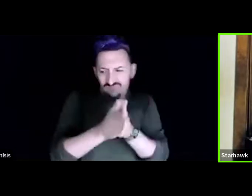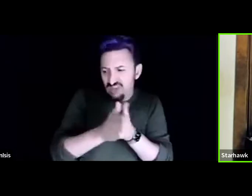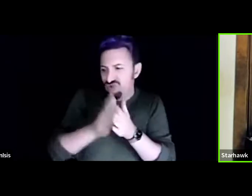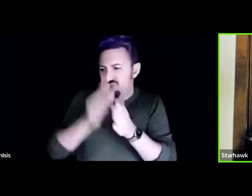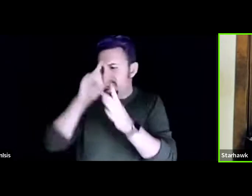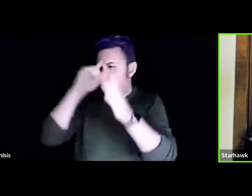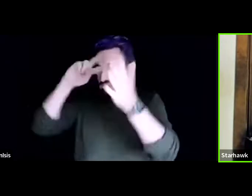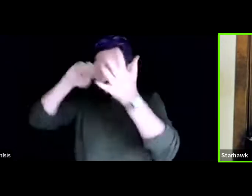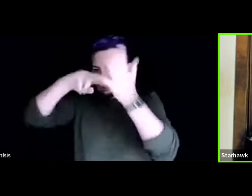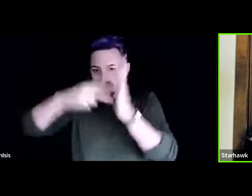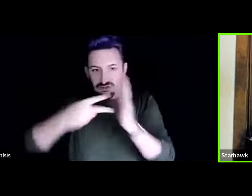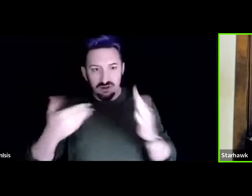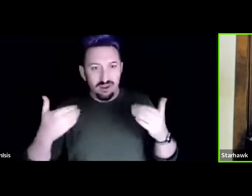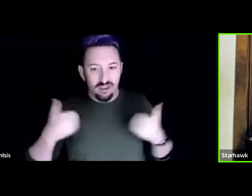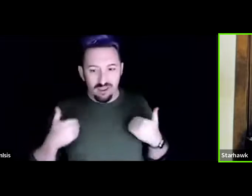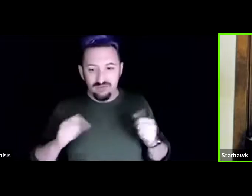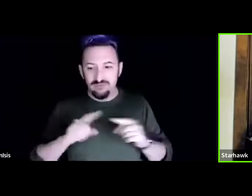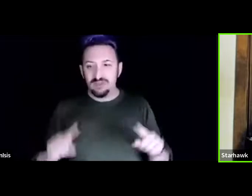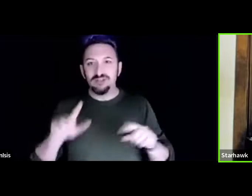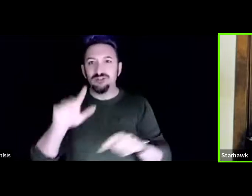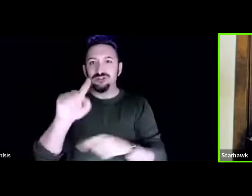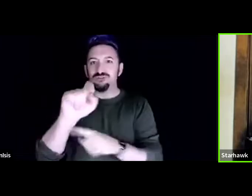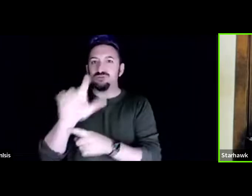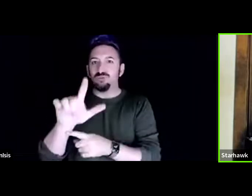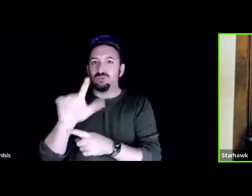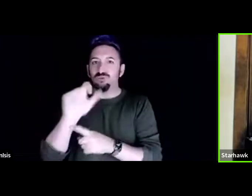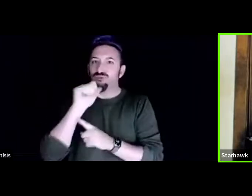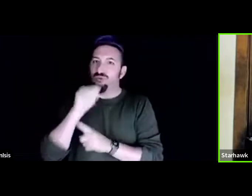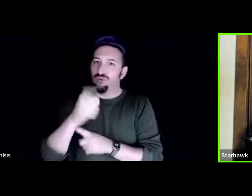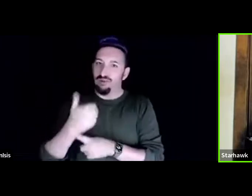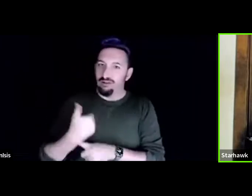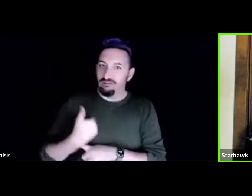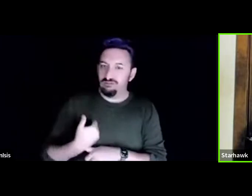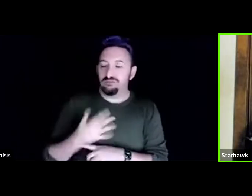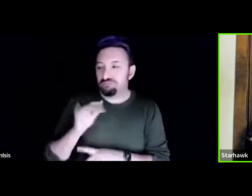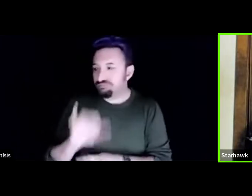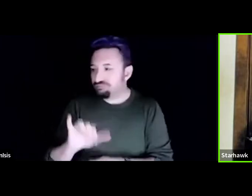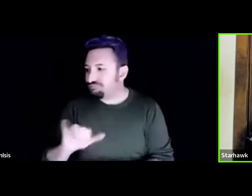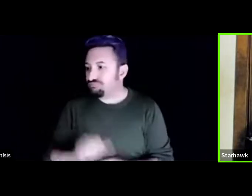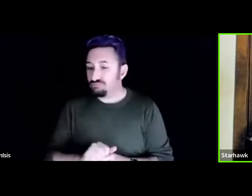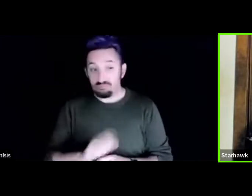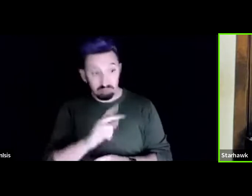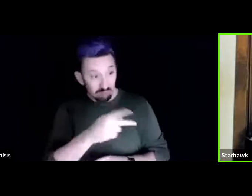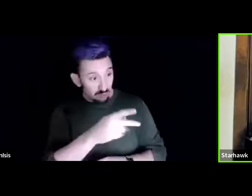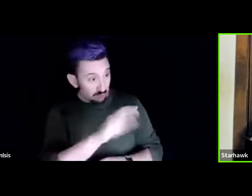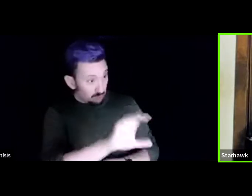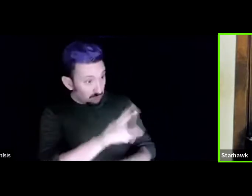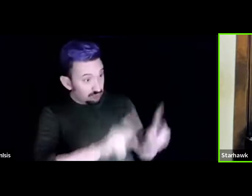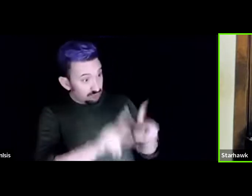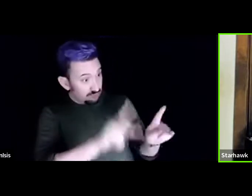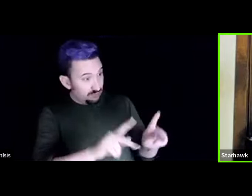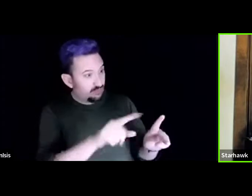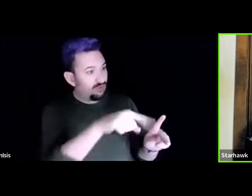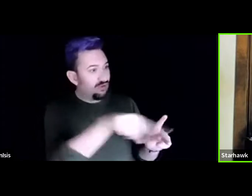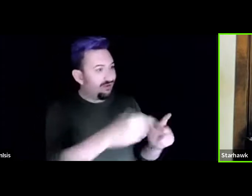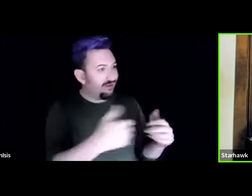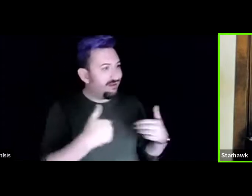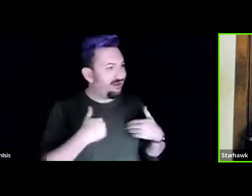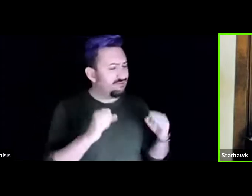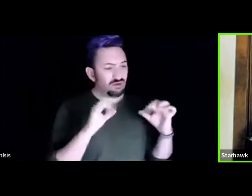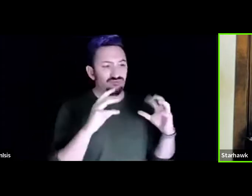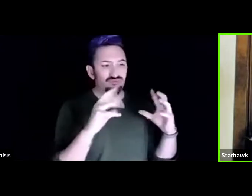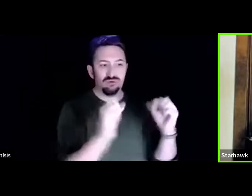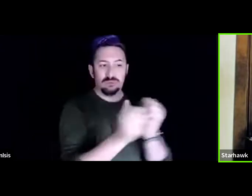into. And there's all these permaculturalists who have all these incredible skills and approaches and